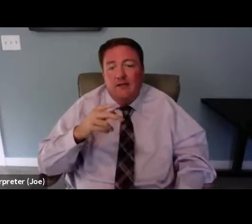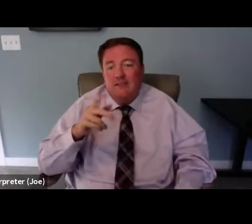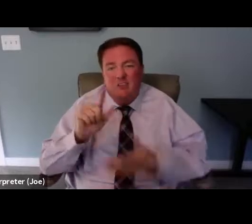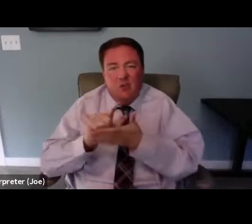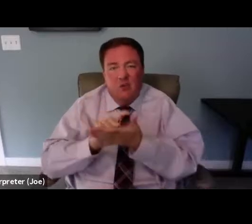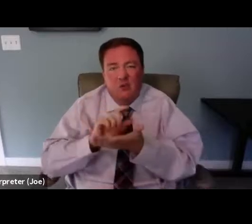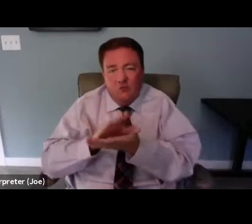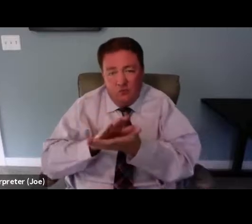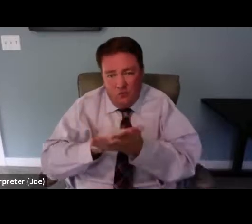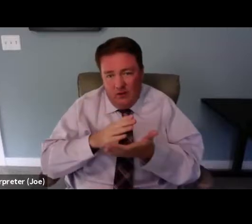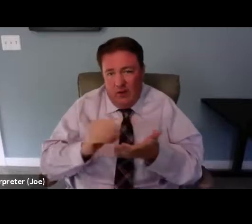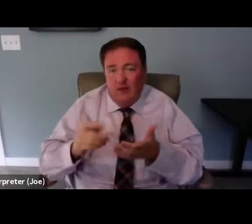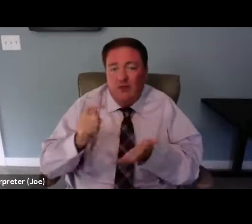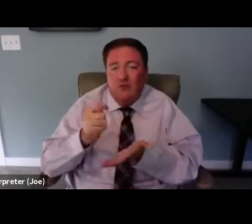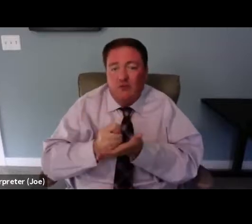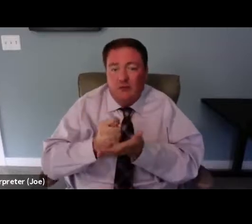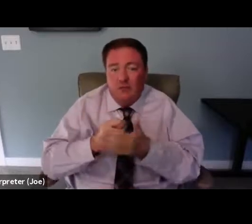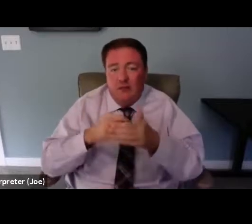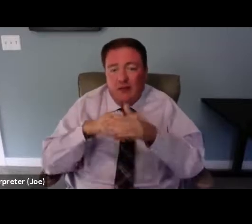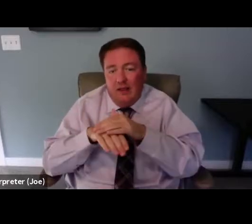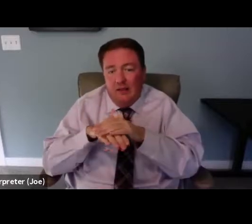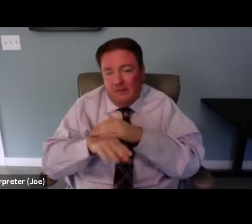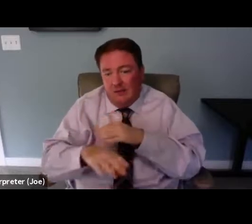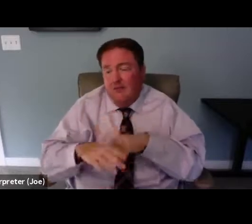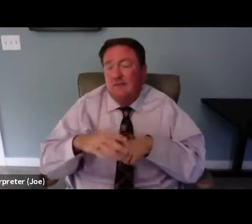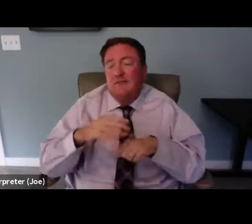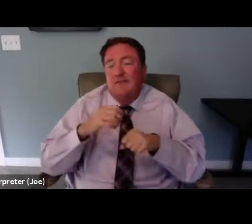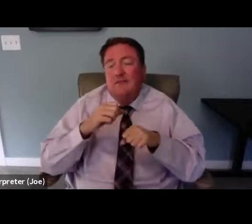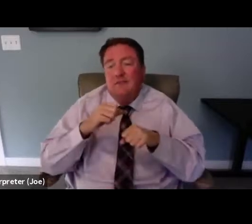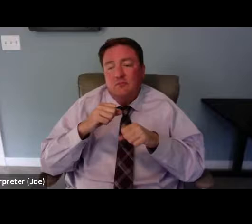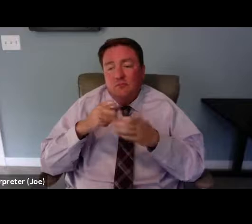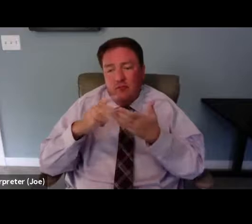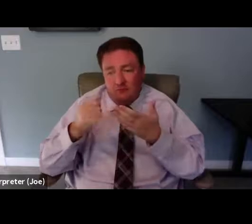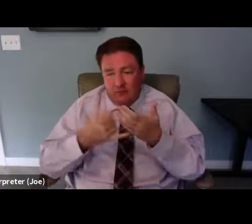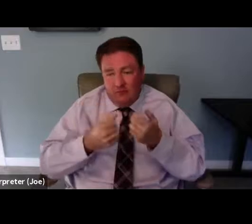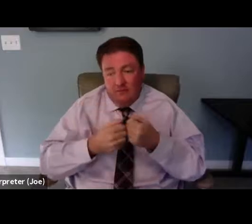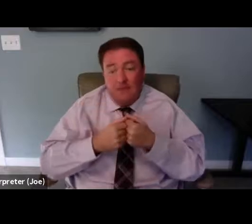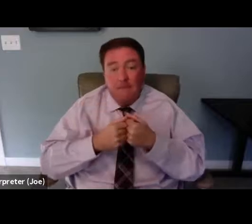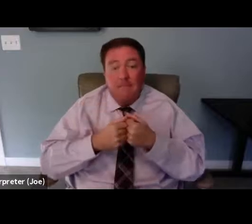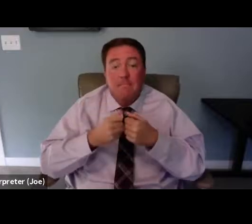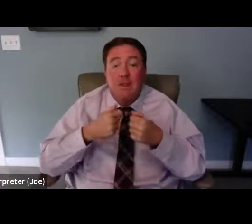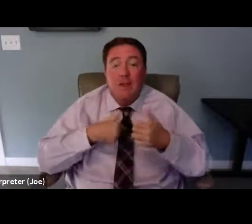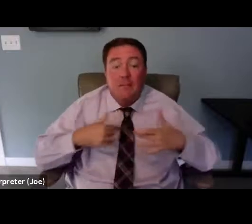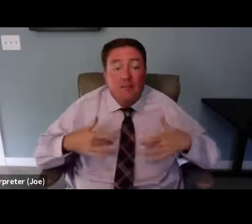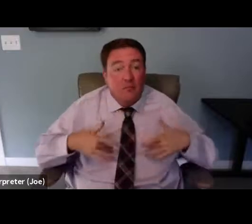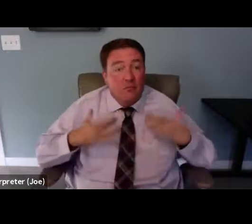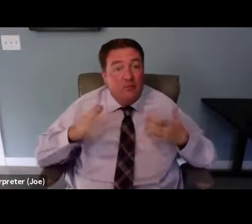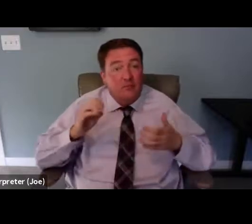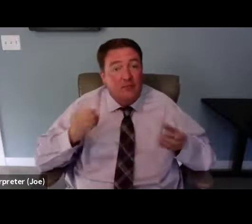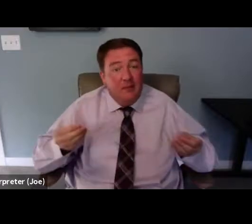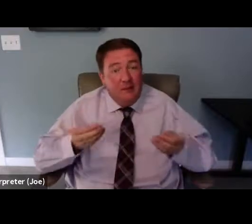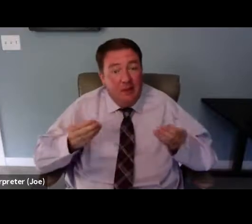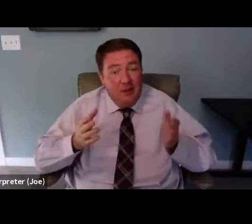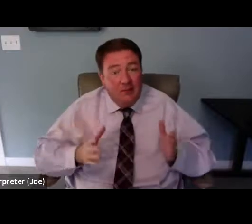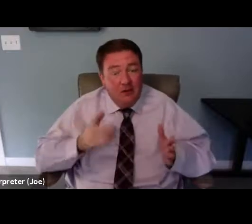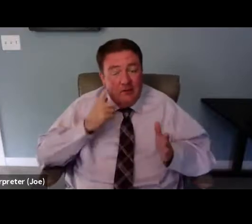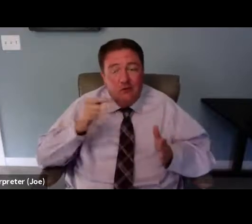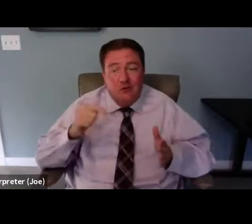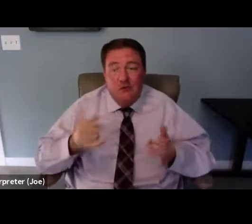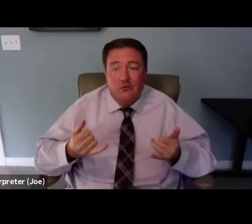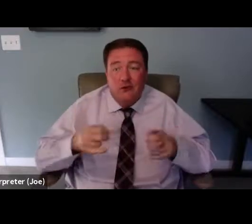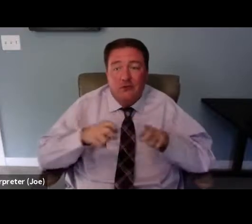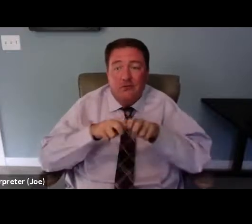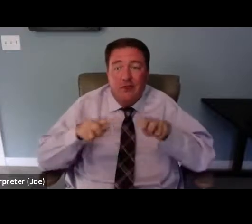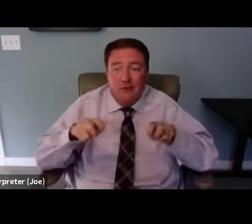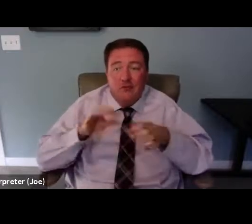of the Treatment Access Dispansion Project, co-organizing this AIDS Watch. I am thrilled to serve as the moderator for this panel discussion on health care